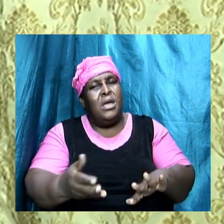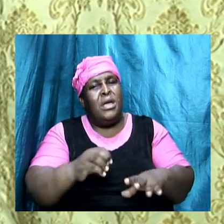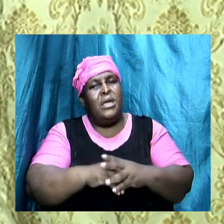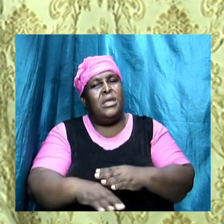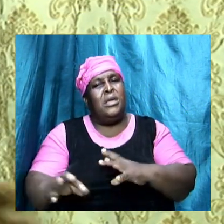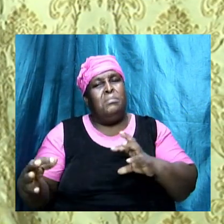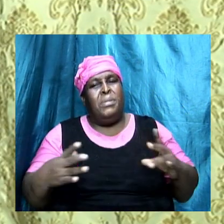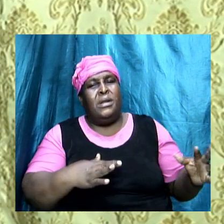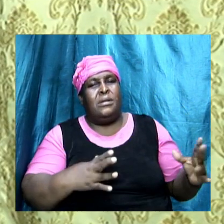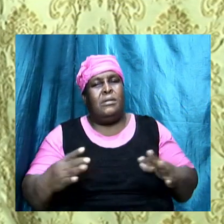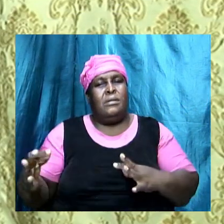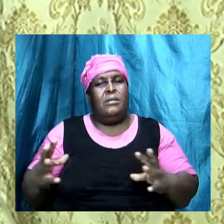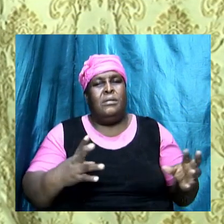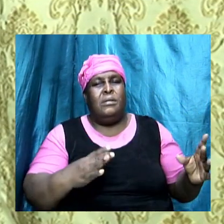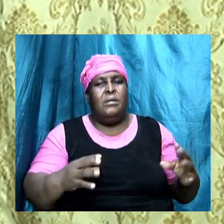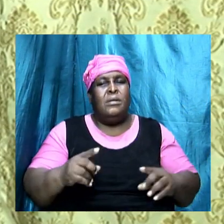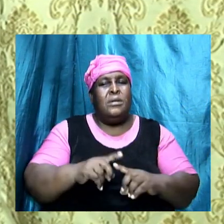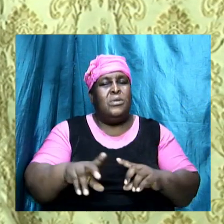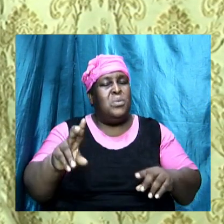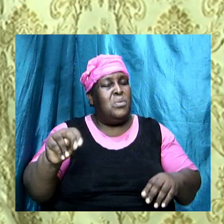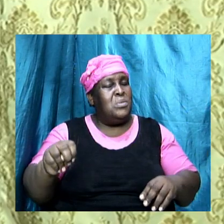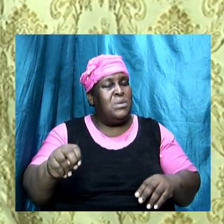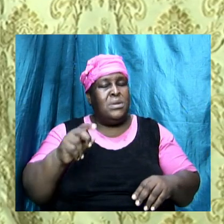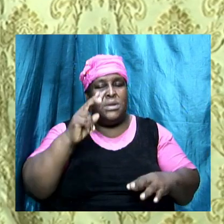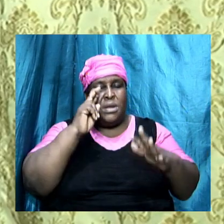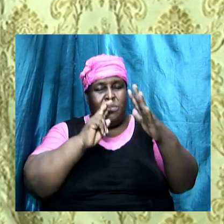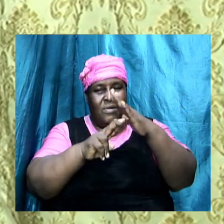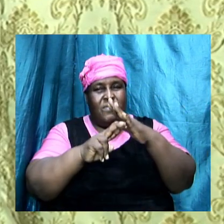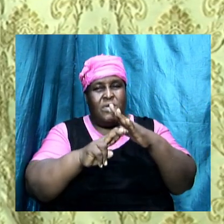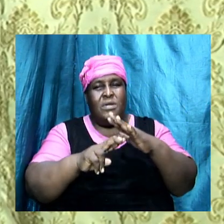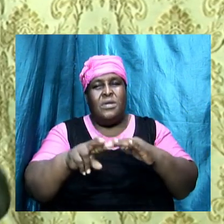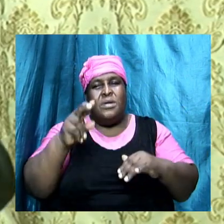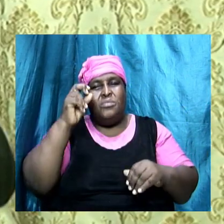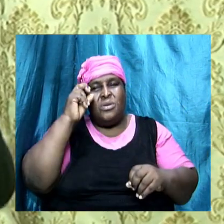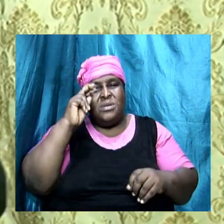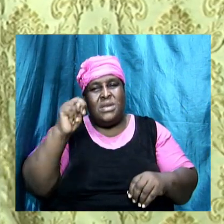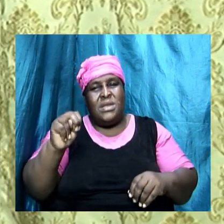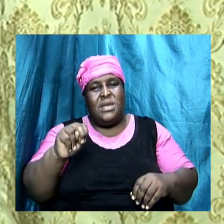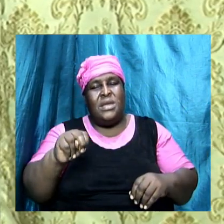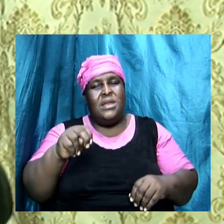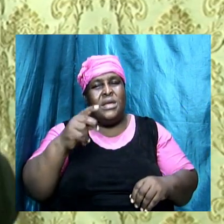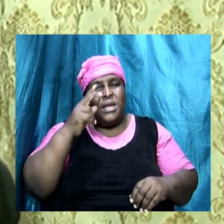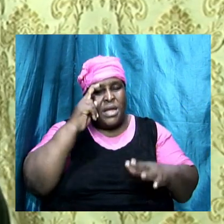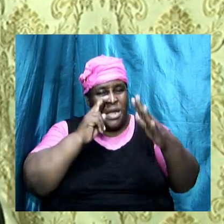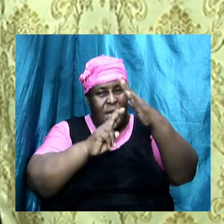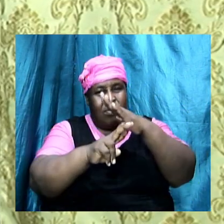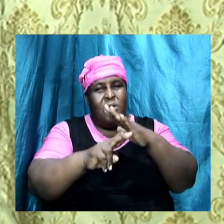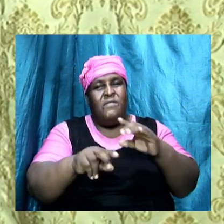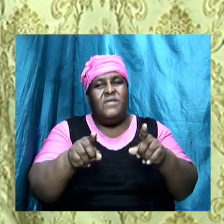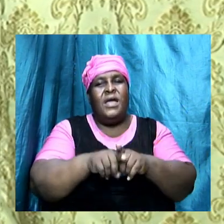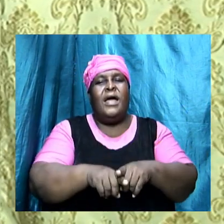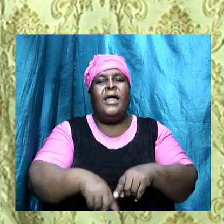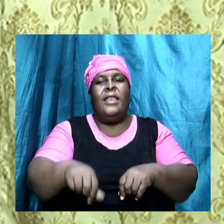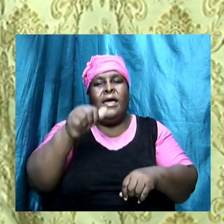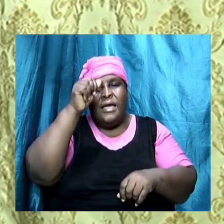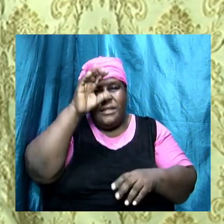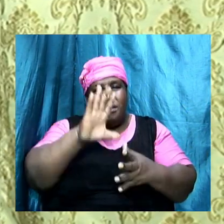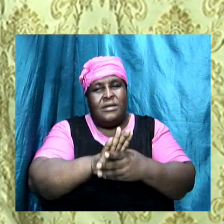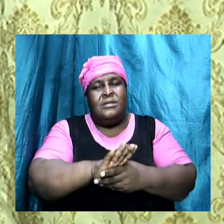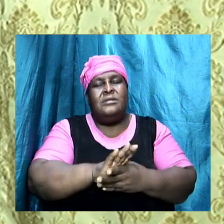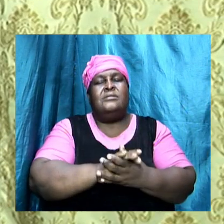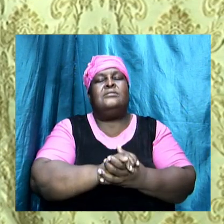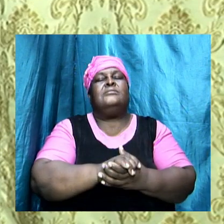he did not need a prophet like that but he needed a prophet like Nathan that will point the finger and say thou art the man